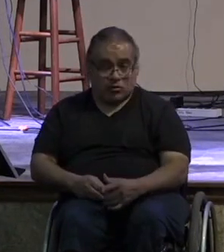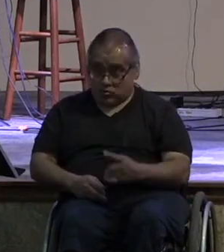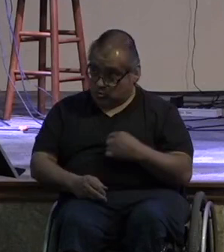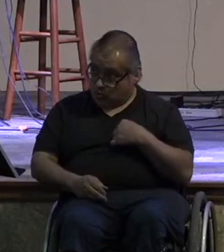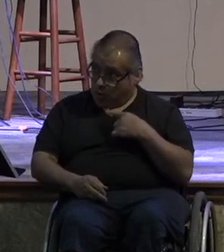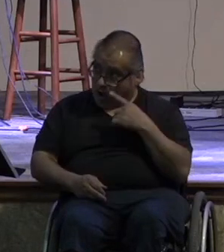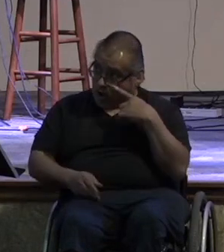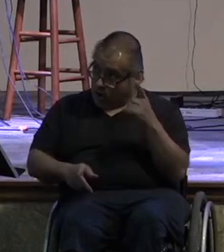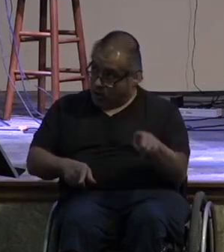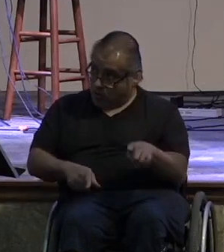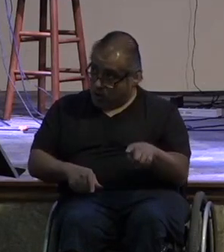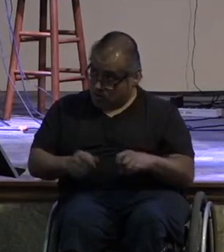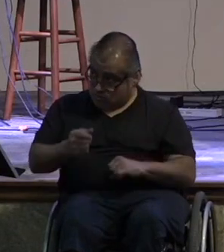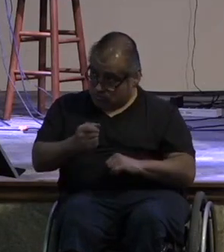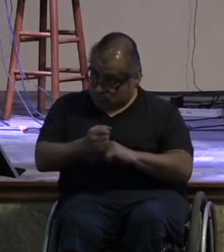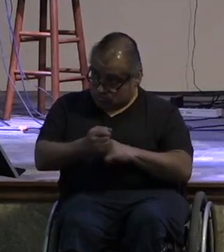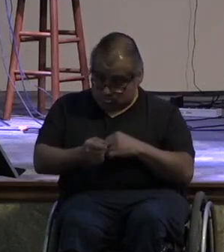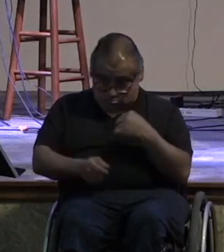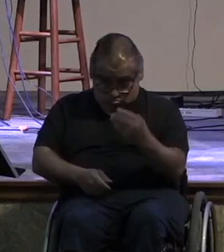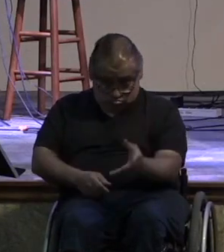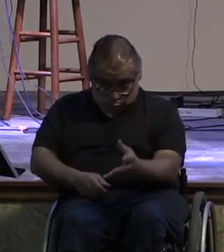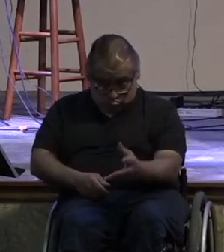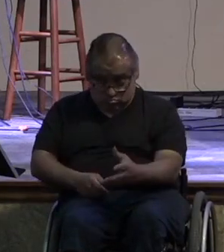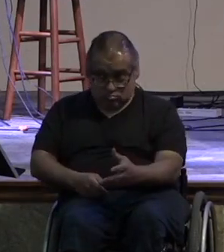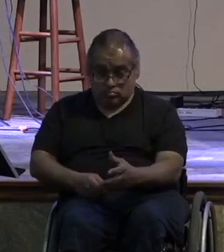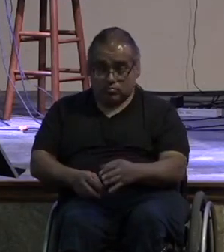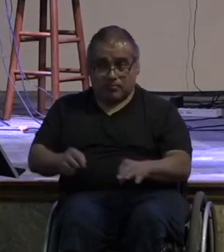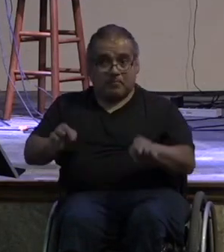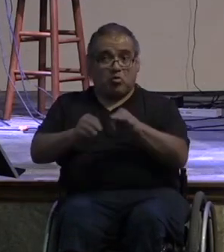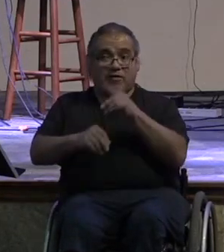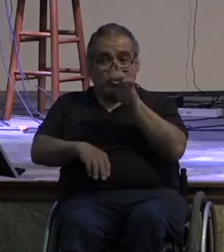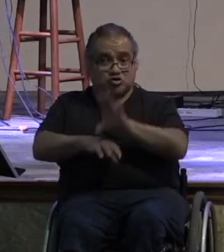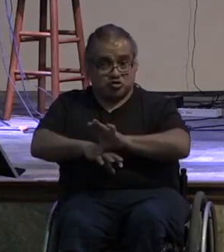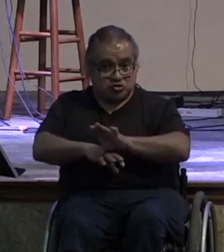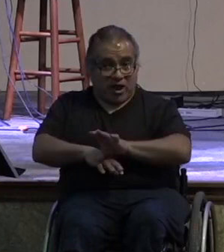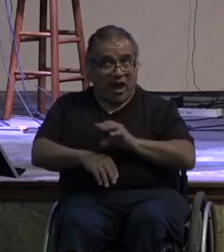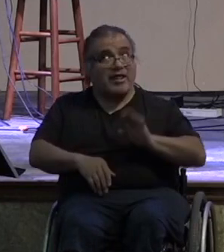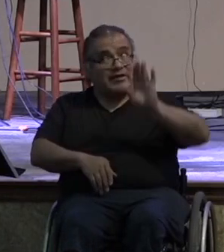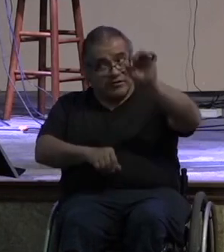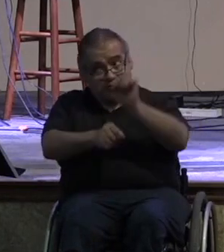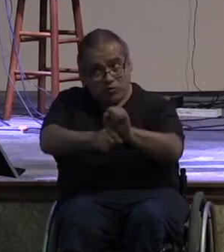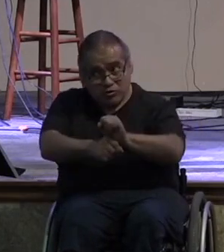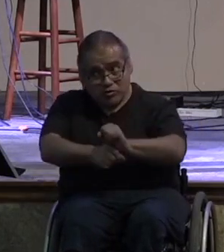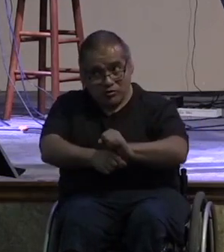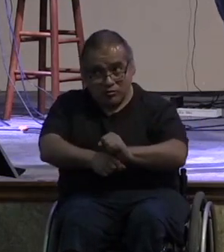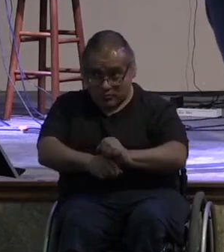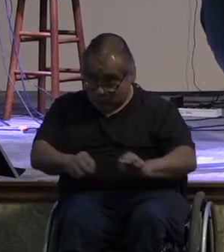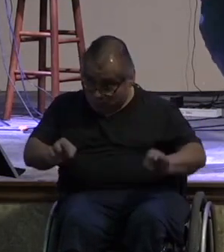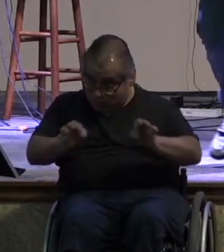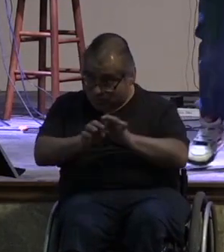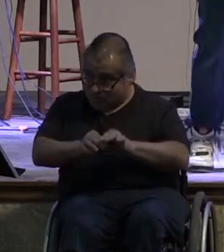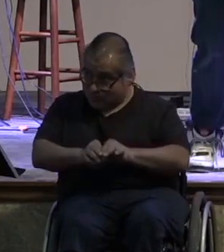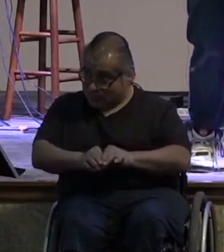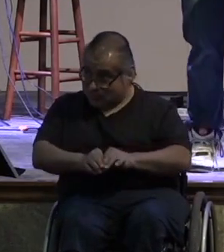important for the life of the church and for me as a member of the church to give is that important do i agree with that statement do i see that from scripture